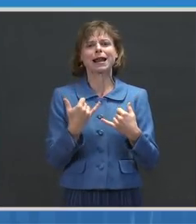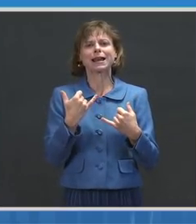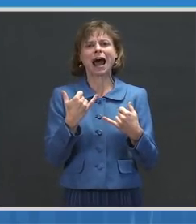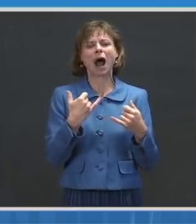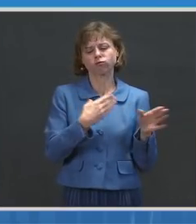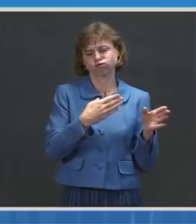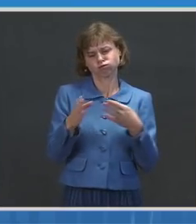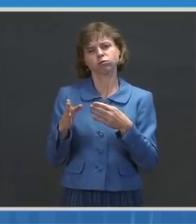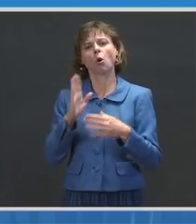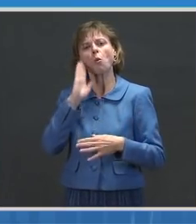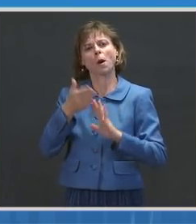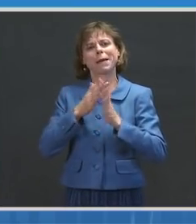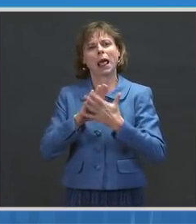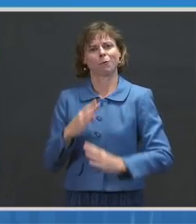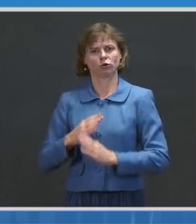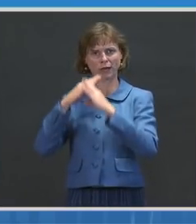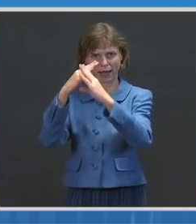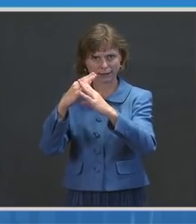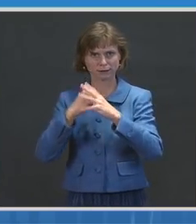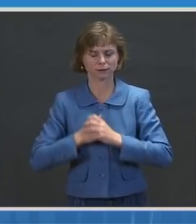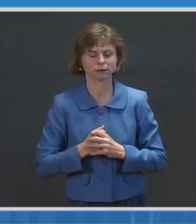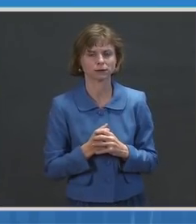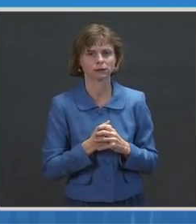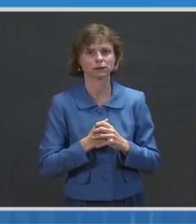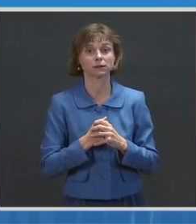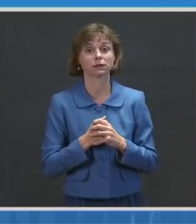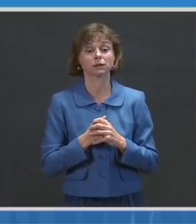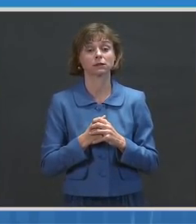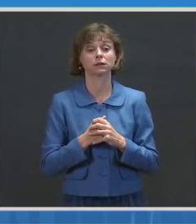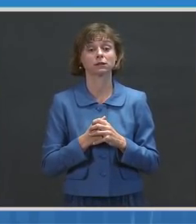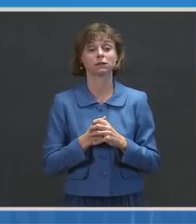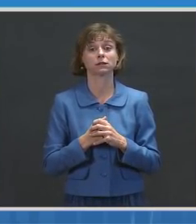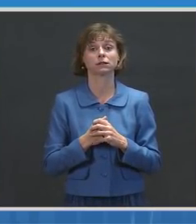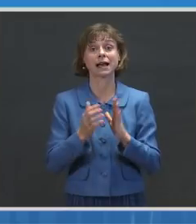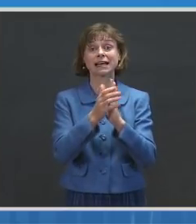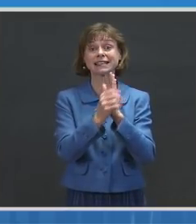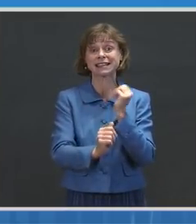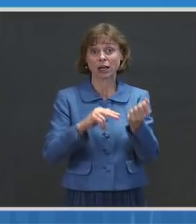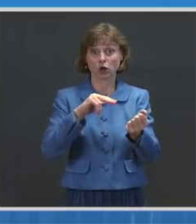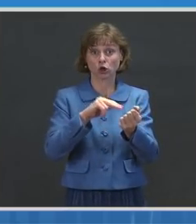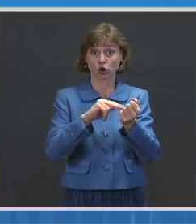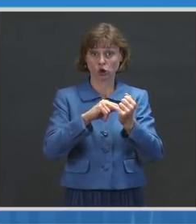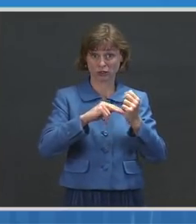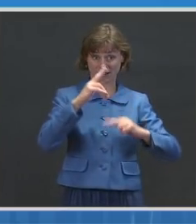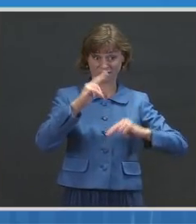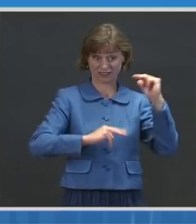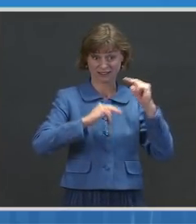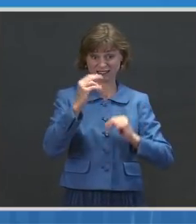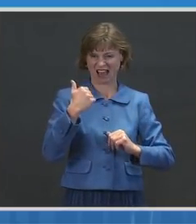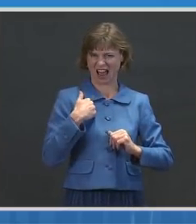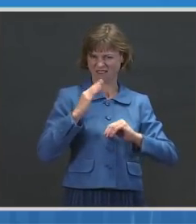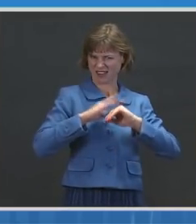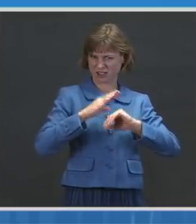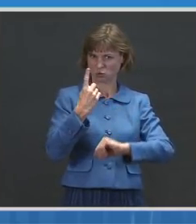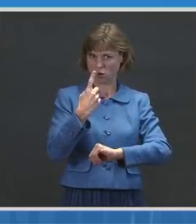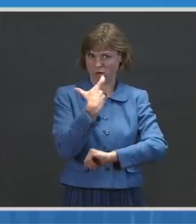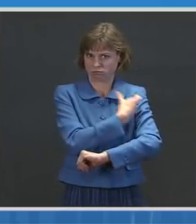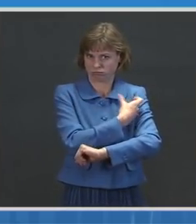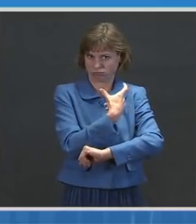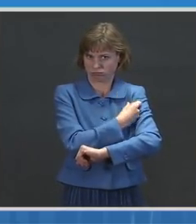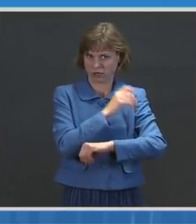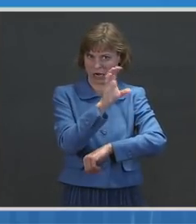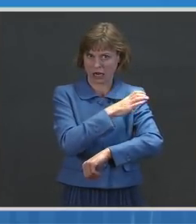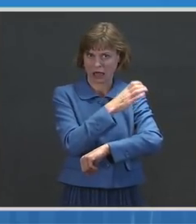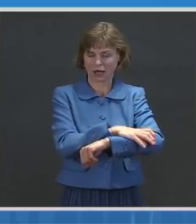skilled nursing facilities that have had at least one vaccination clinic, an estimated median of almost